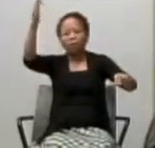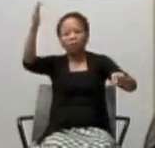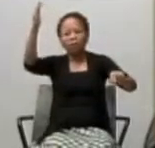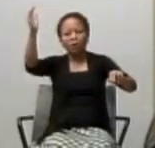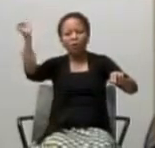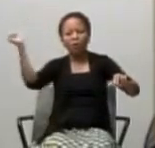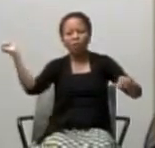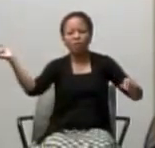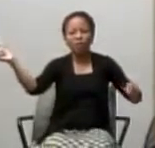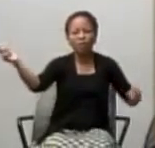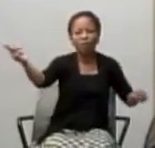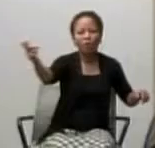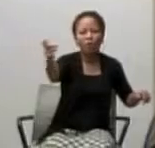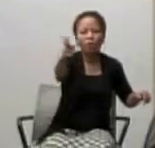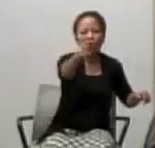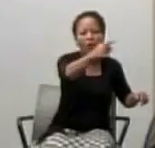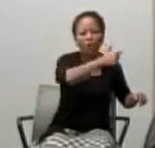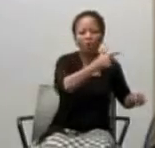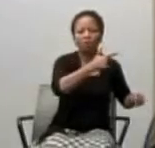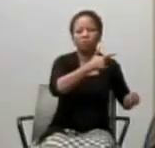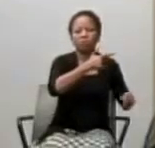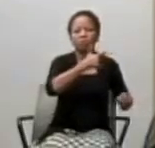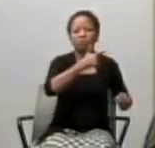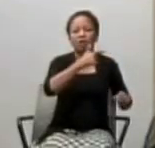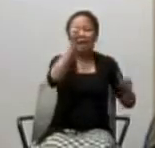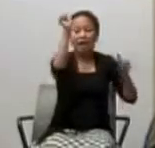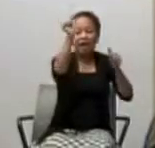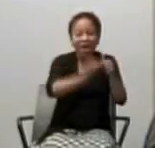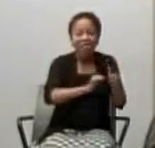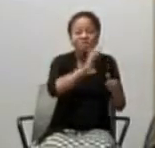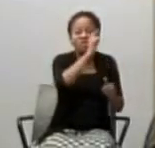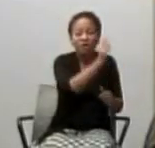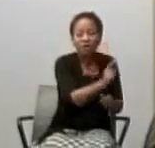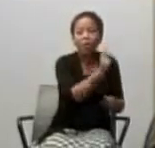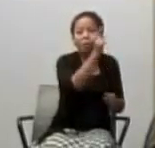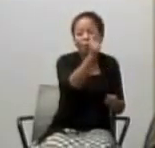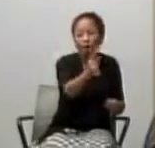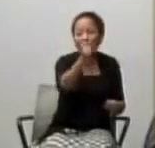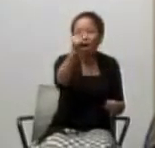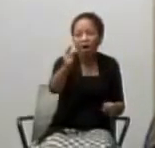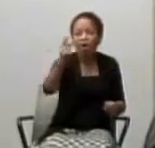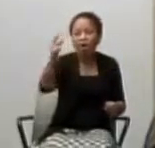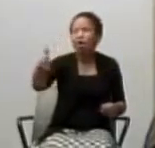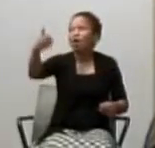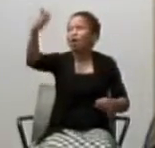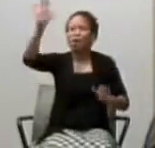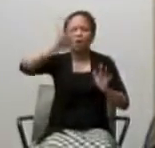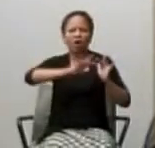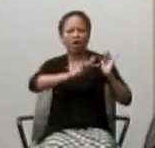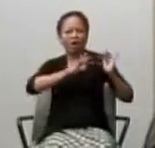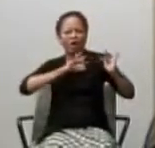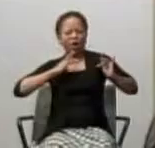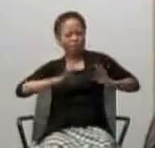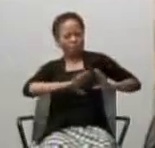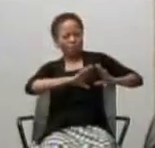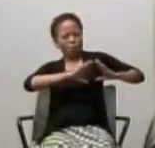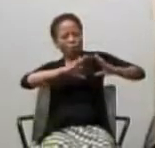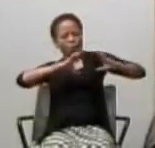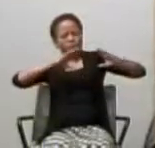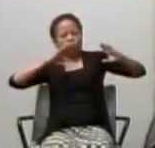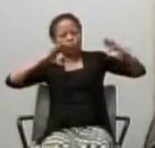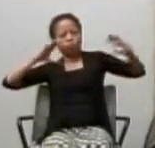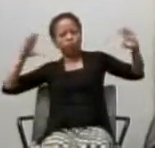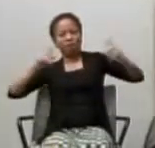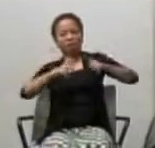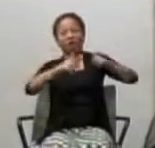And I don't think we can posit how large God's heart is. That's why the